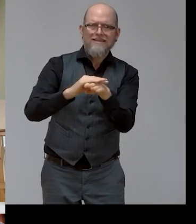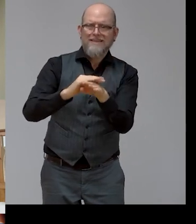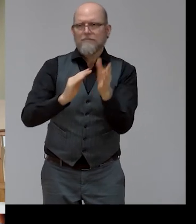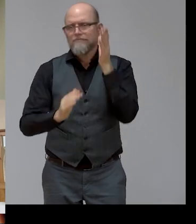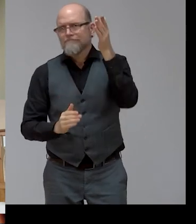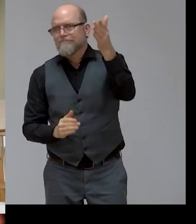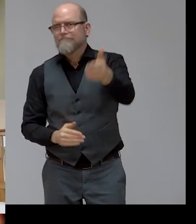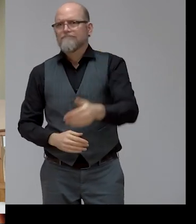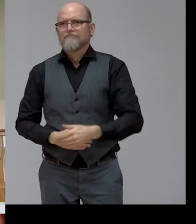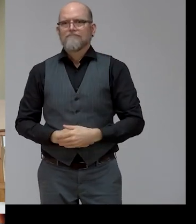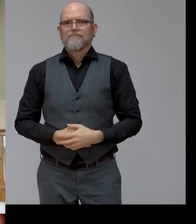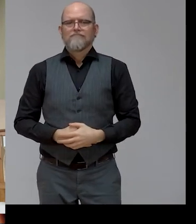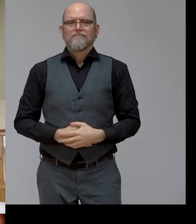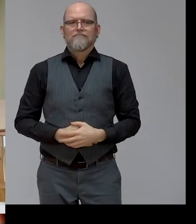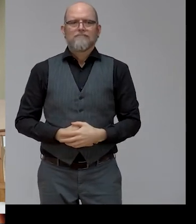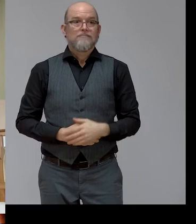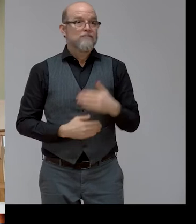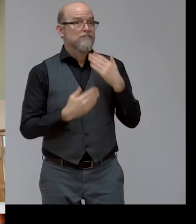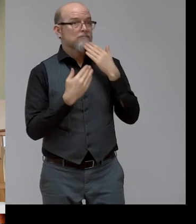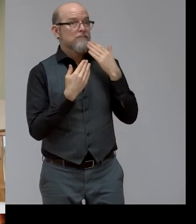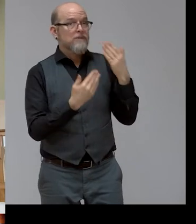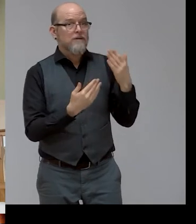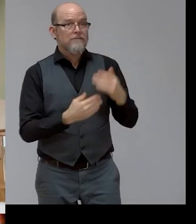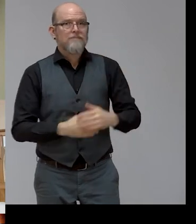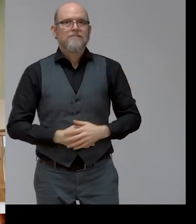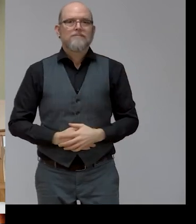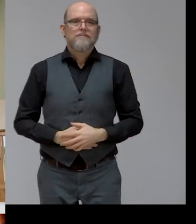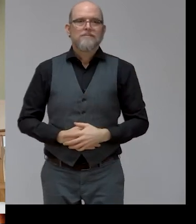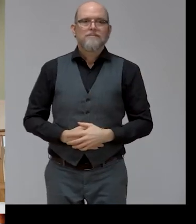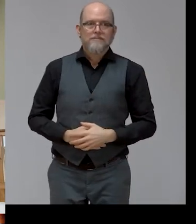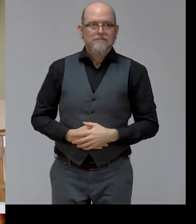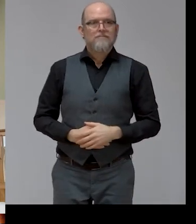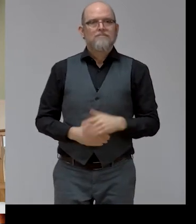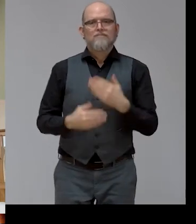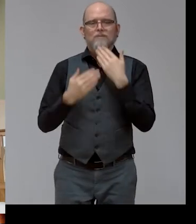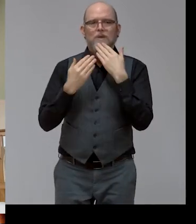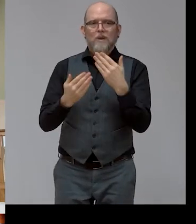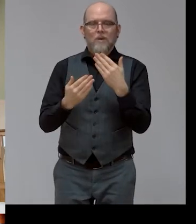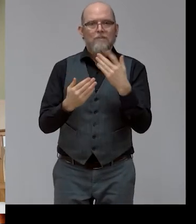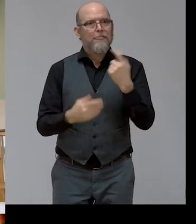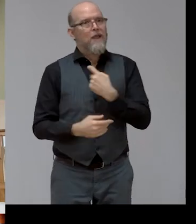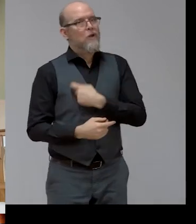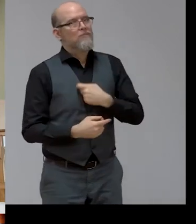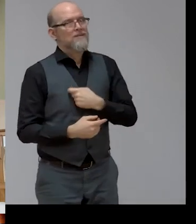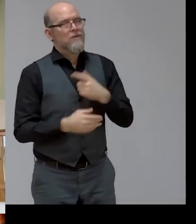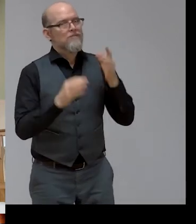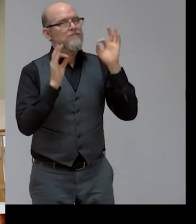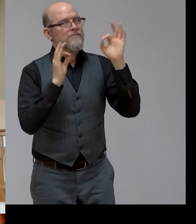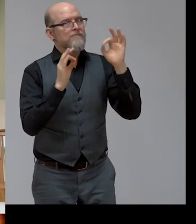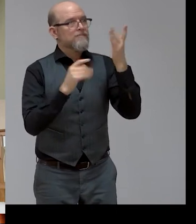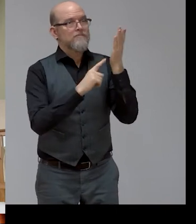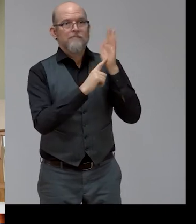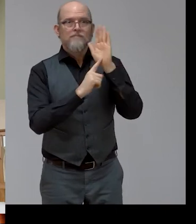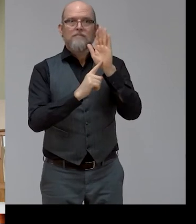Thank you very much, dear Commissioner, although it was a video message. I still would like to thank the